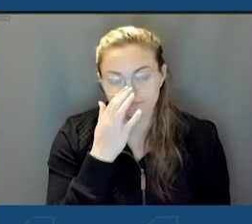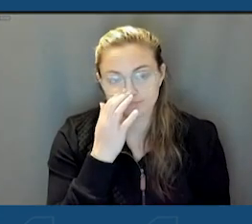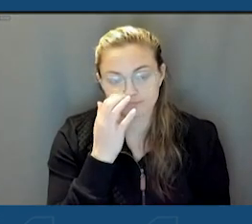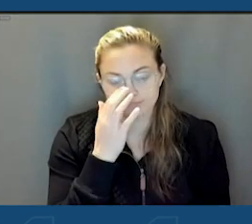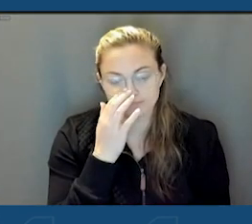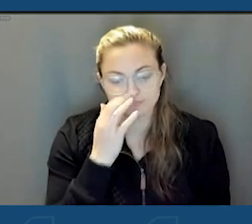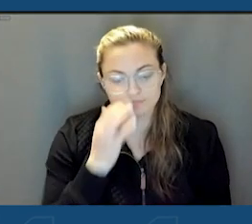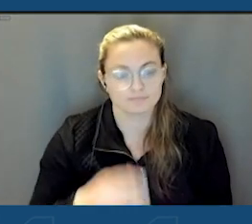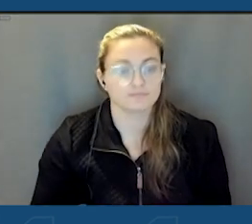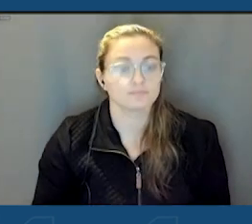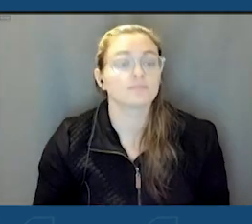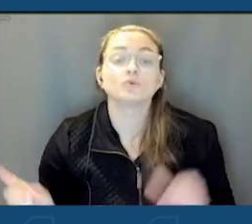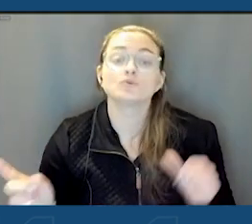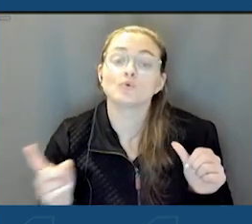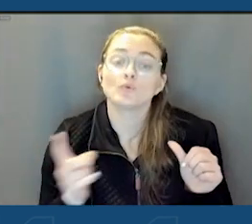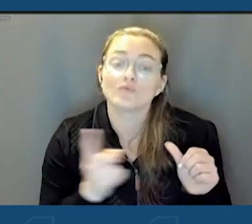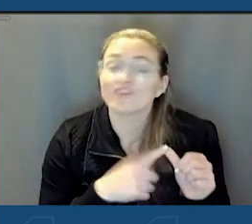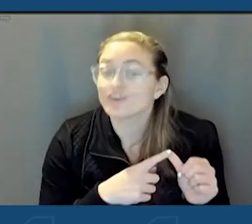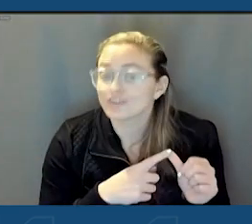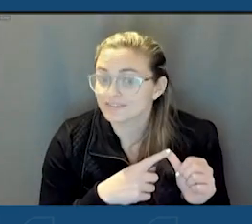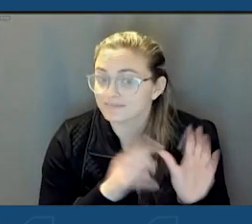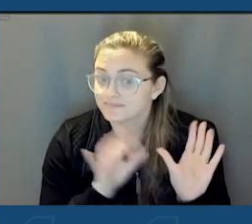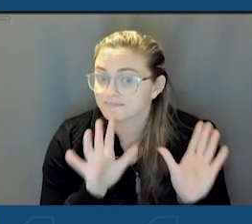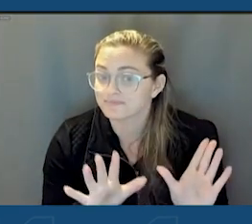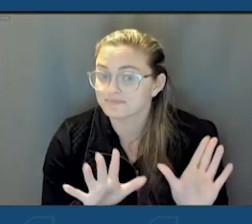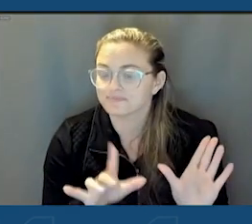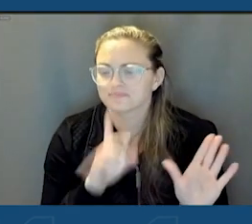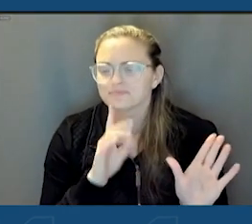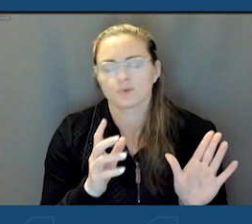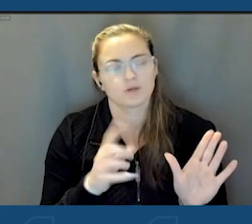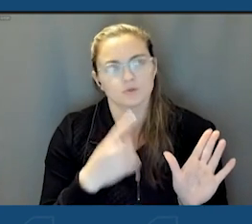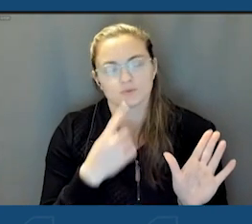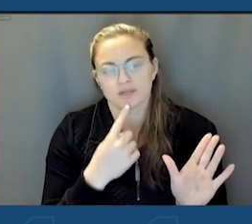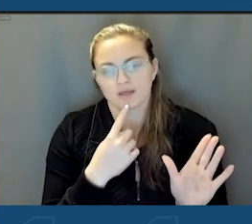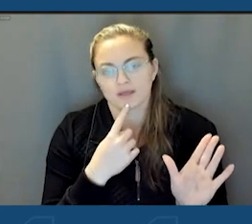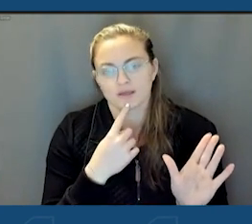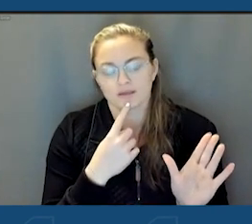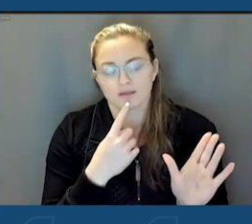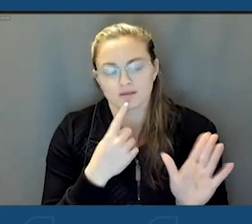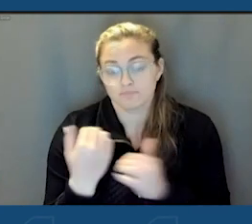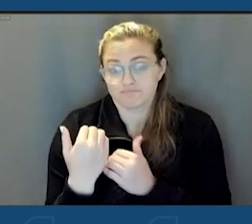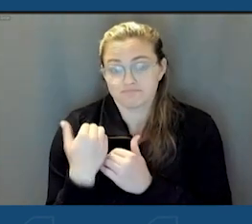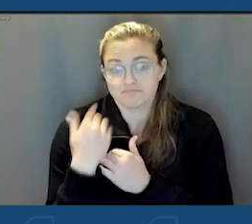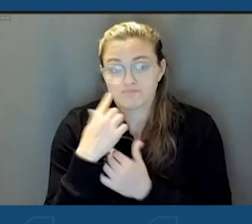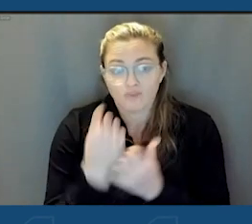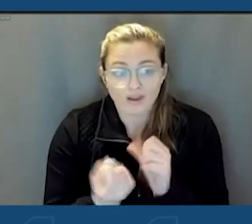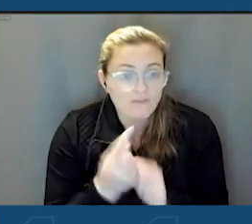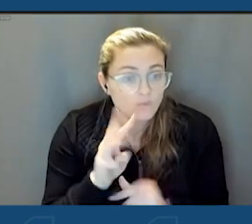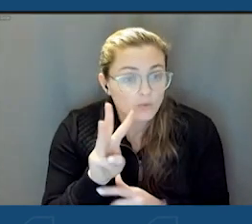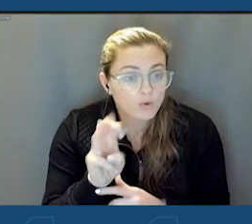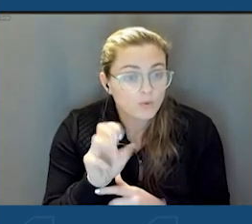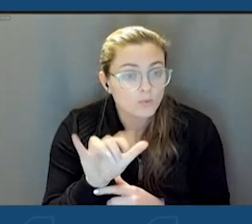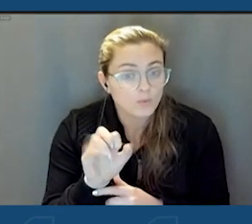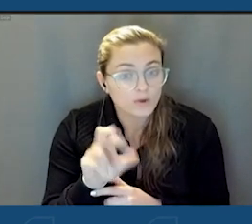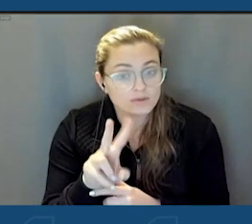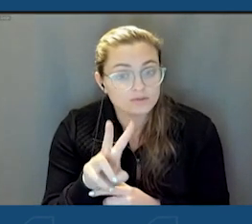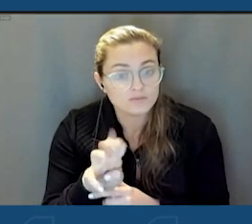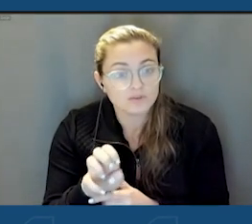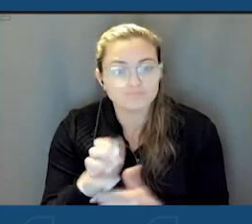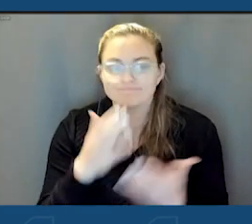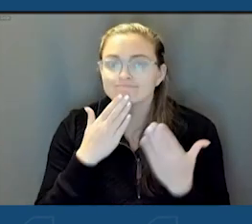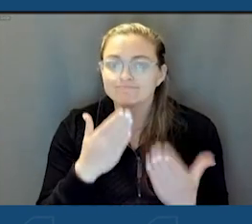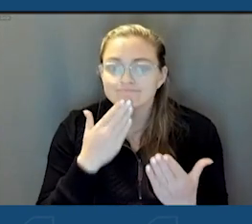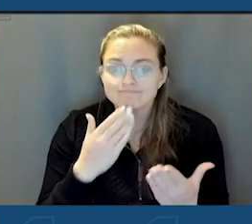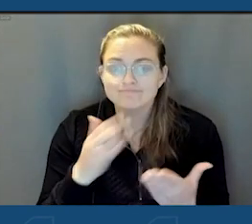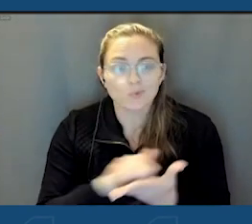First off, I'd like to express on behalf of everyone in Wellsville, our thanks to New York